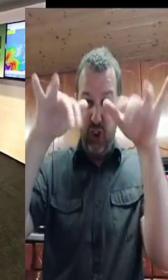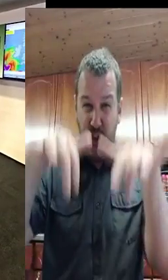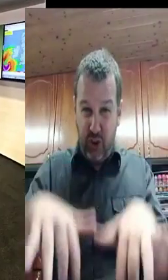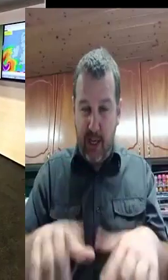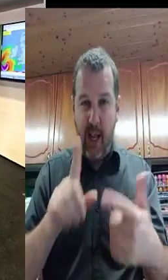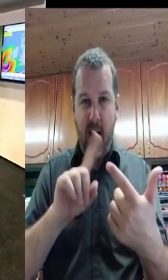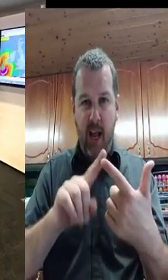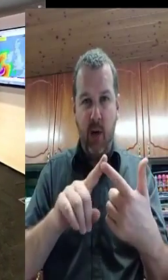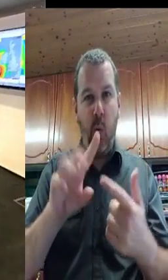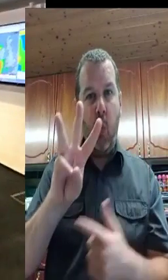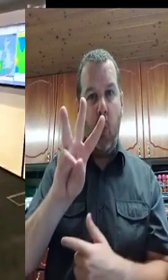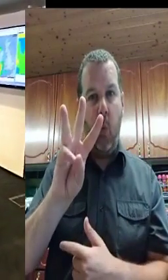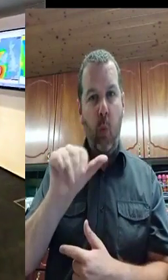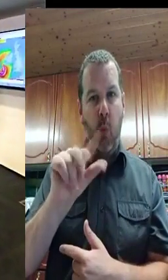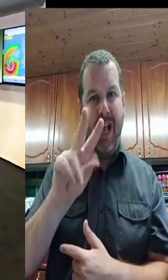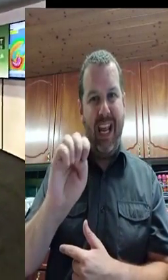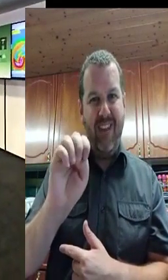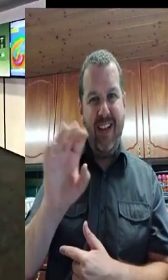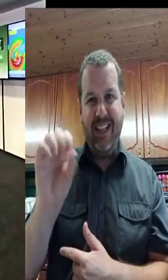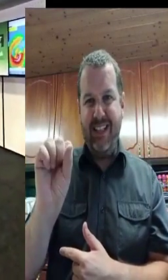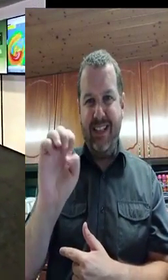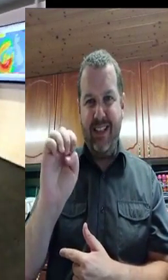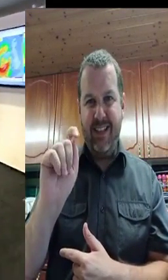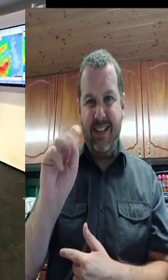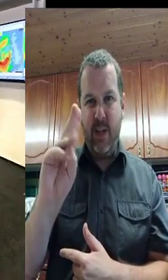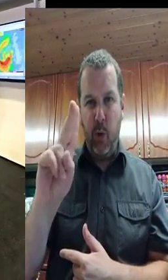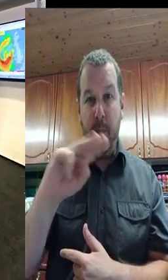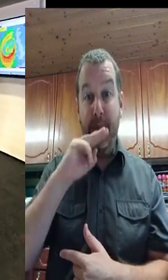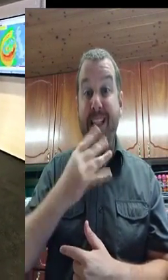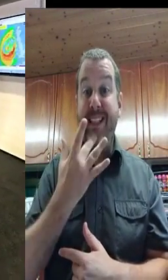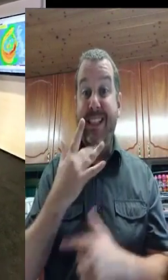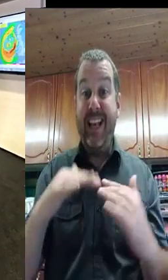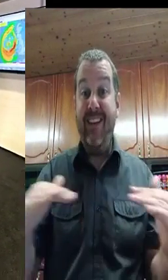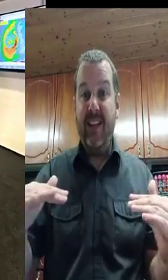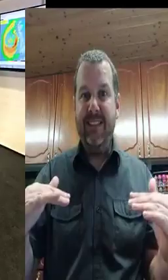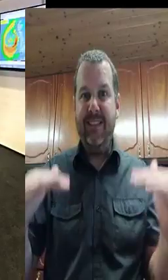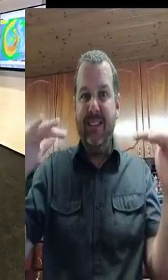in localised areas and the risk of coastal flooding.